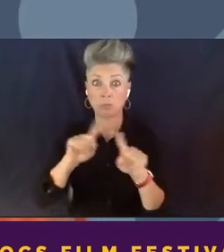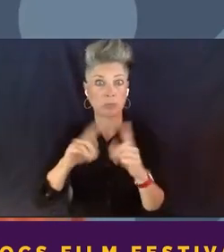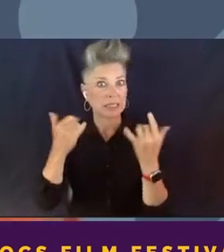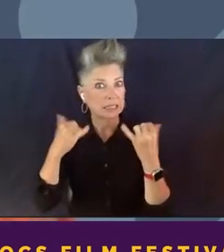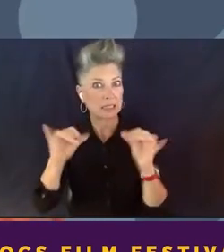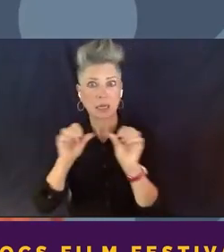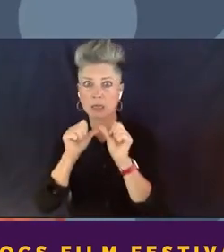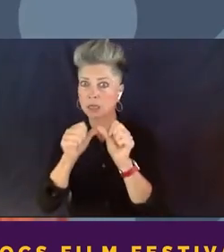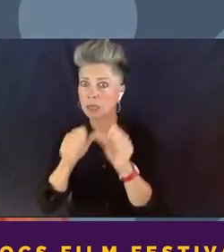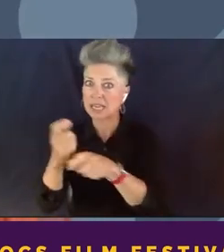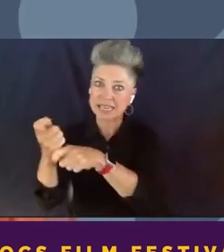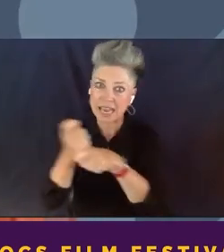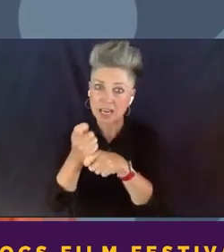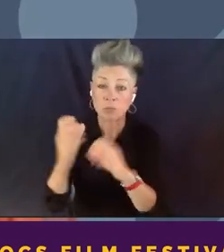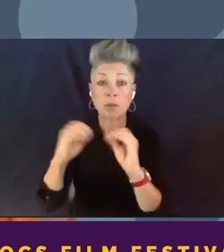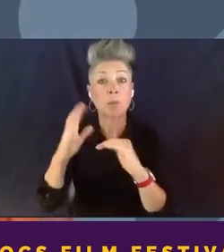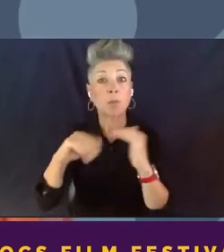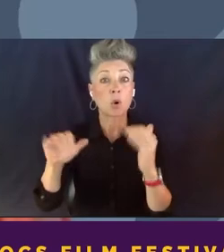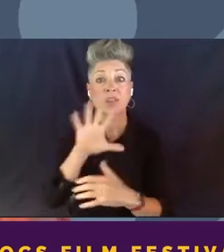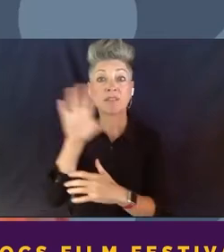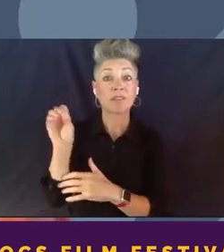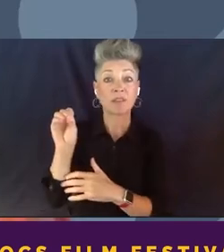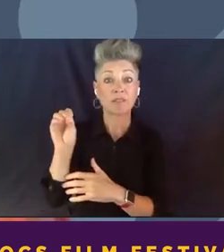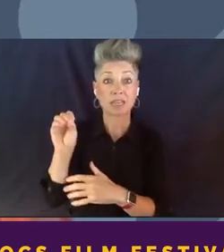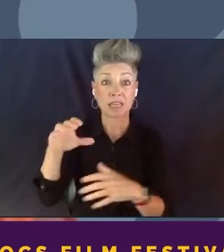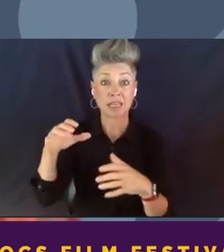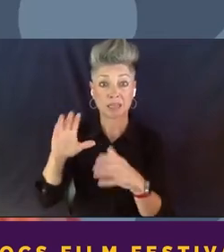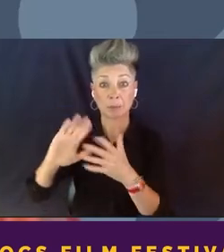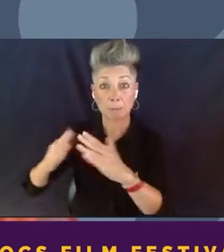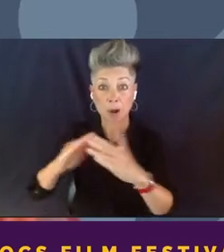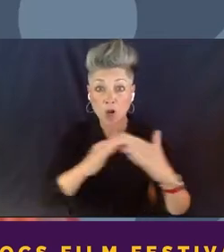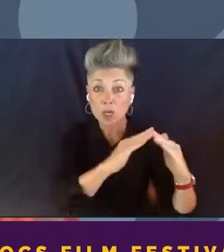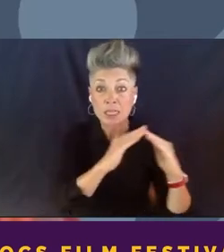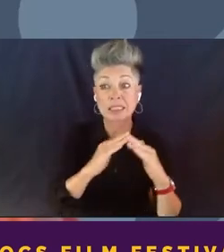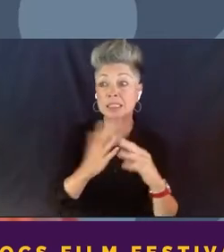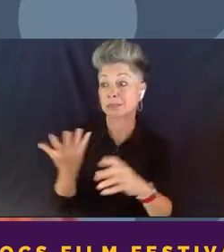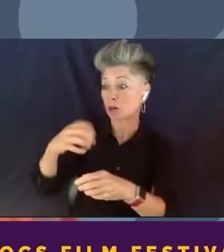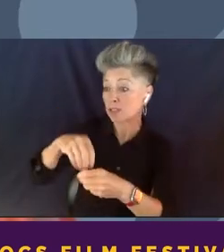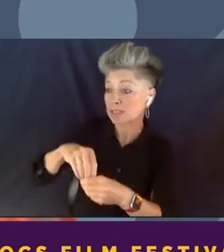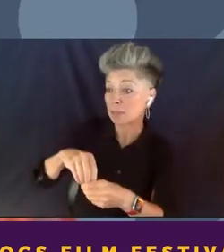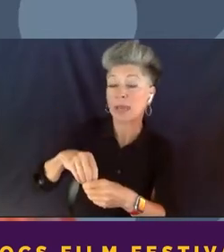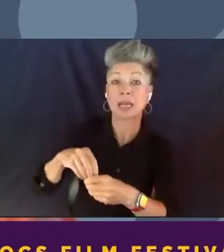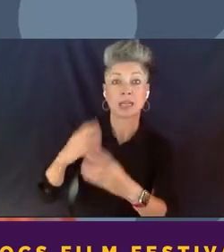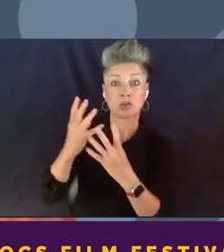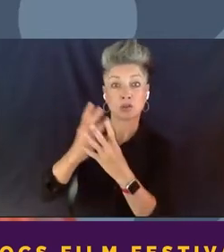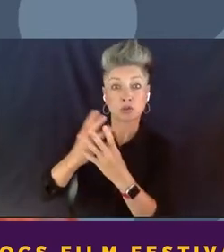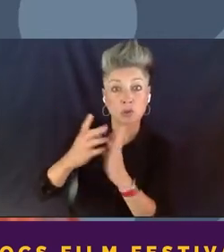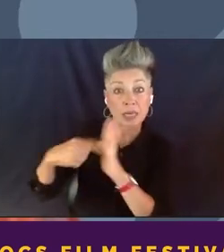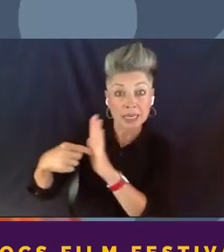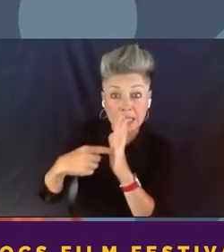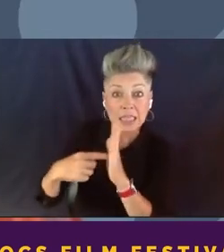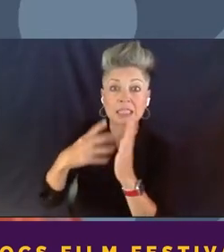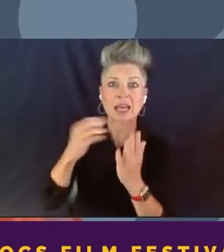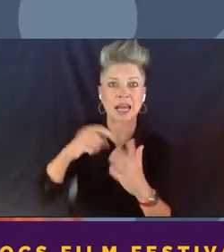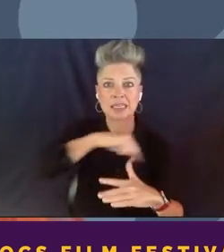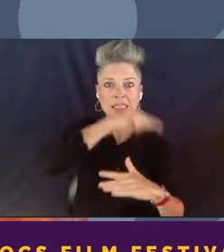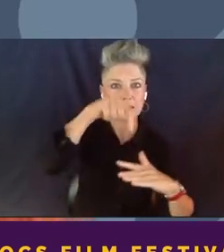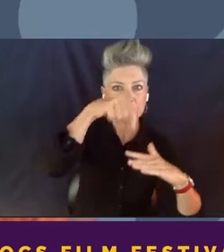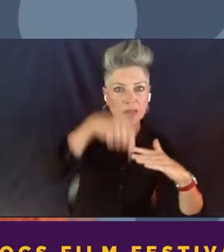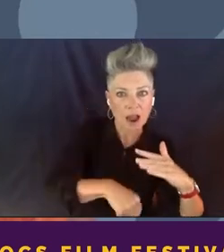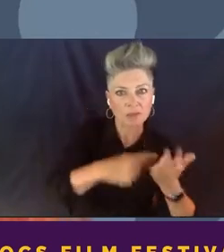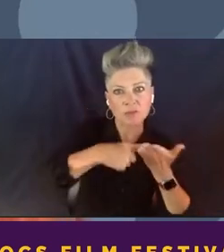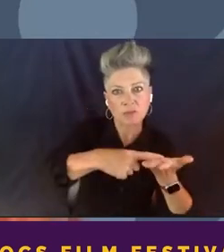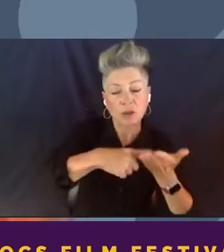well over 50 markets participate in screenings and deep dive conversations around the criminal justice system.